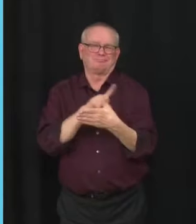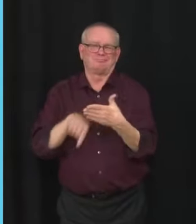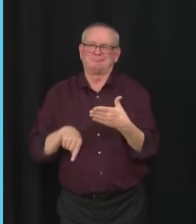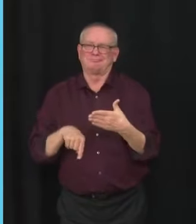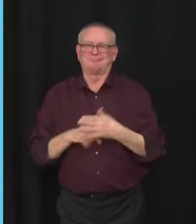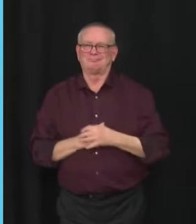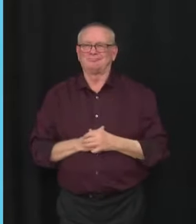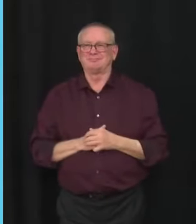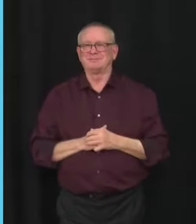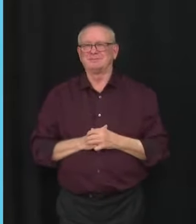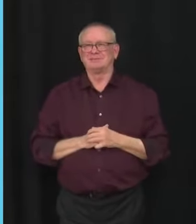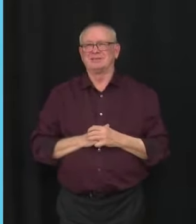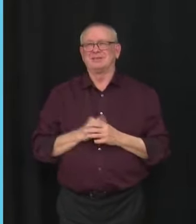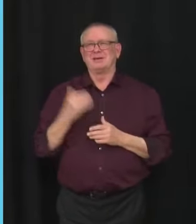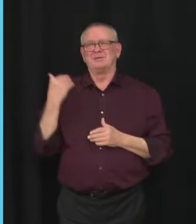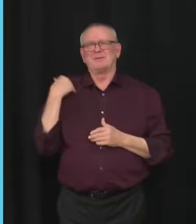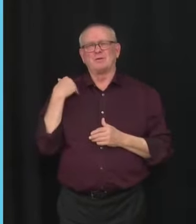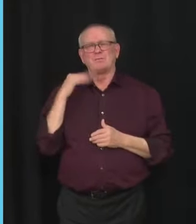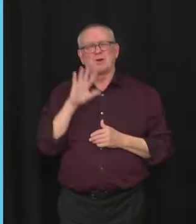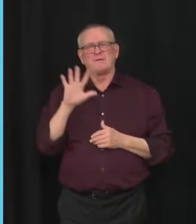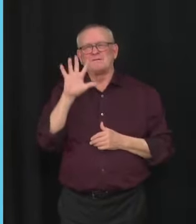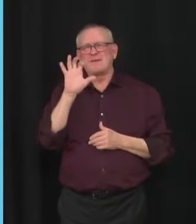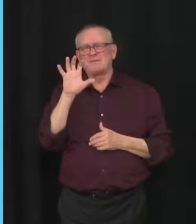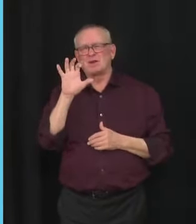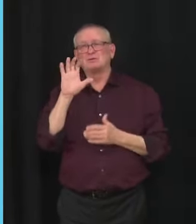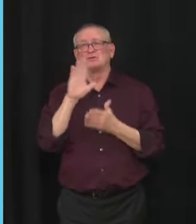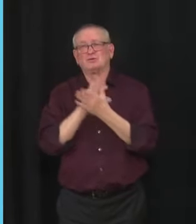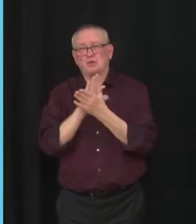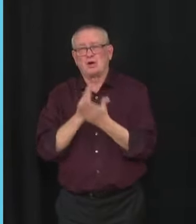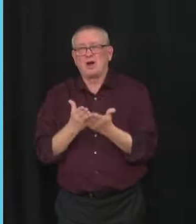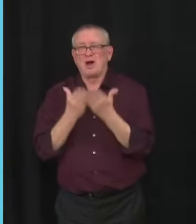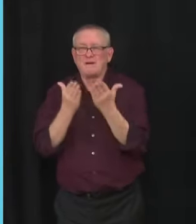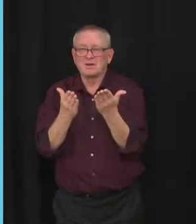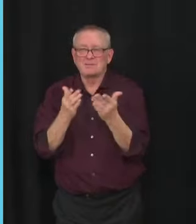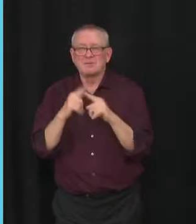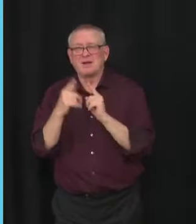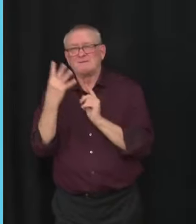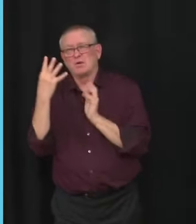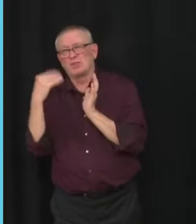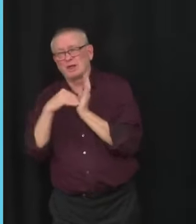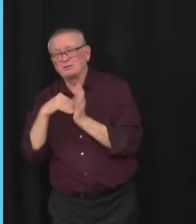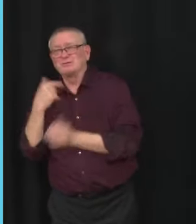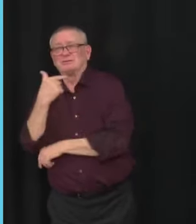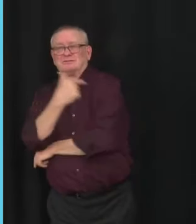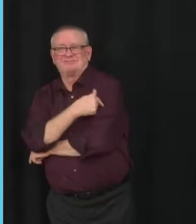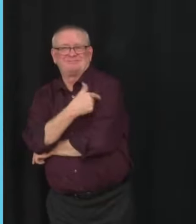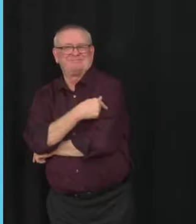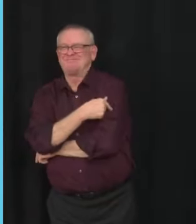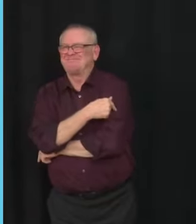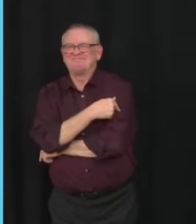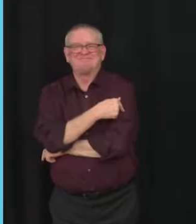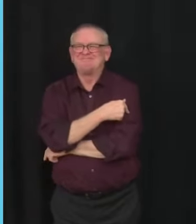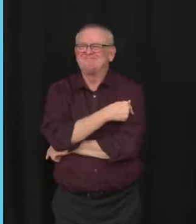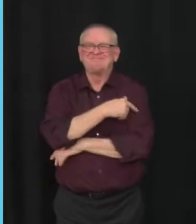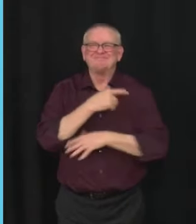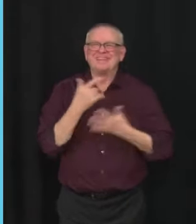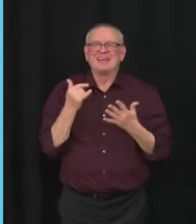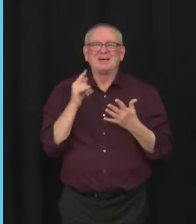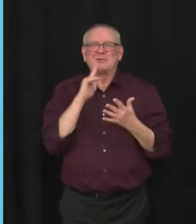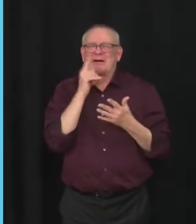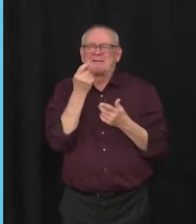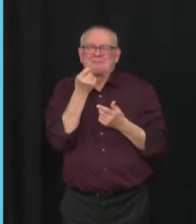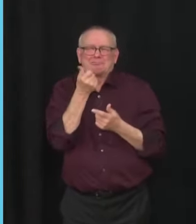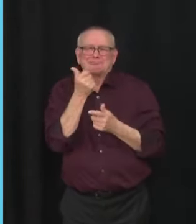doses. So given the scale of the program, we're going to use what's tried and true which is the AHS high throughput clinics which